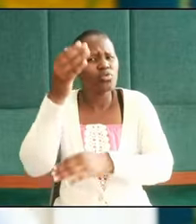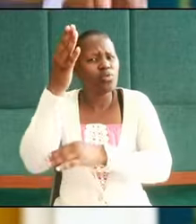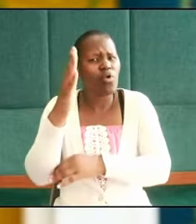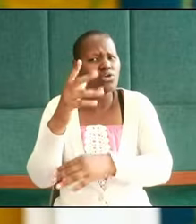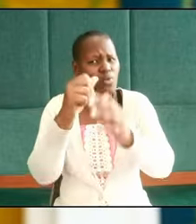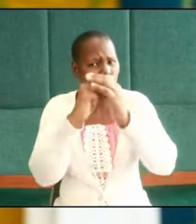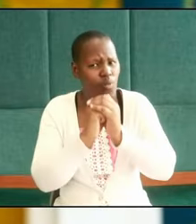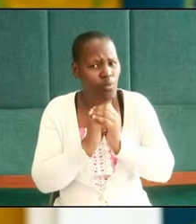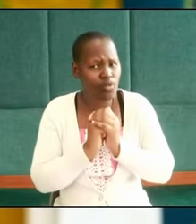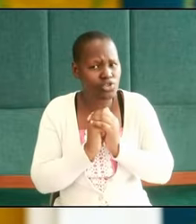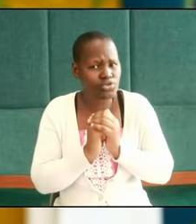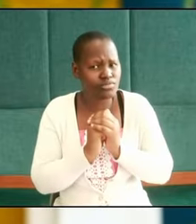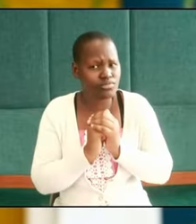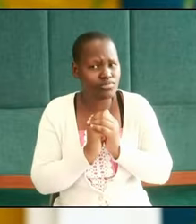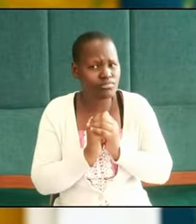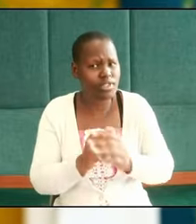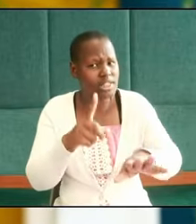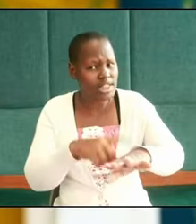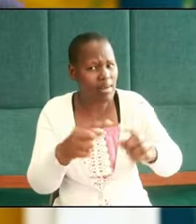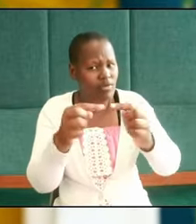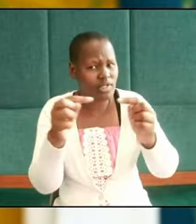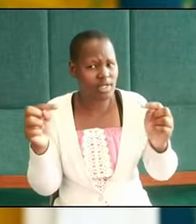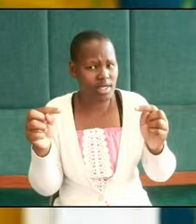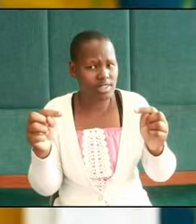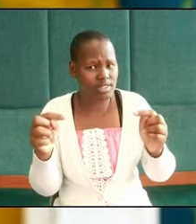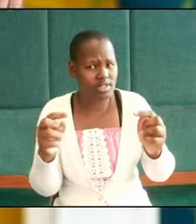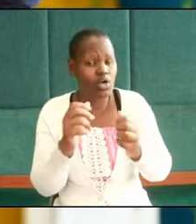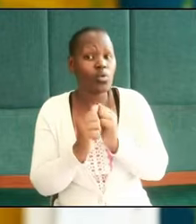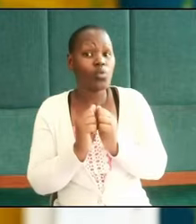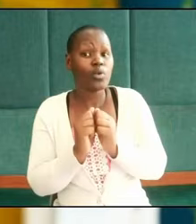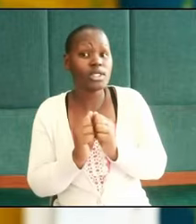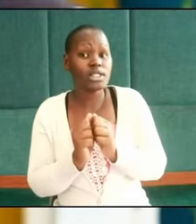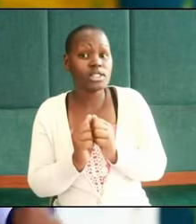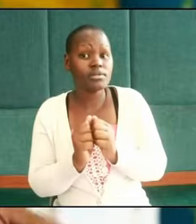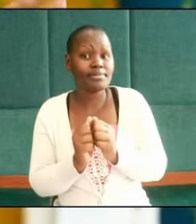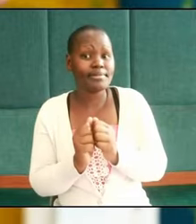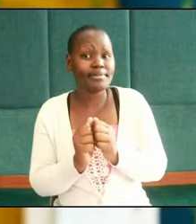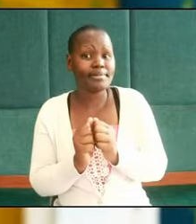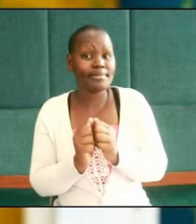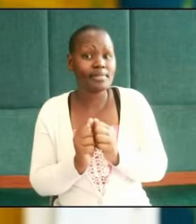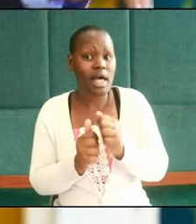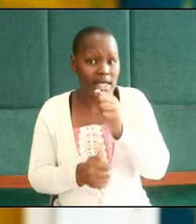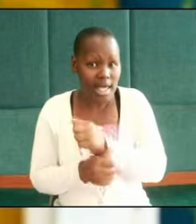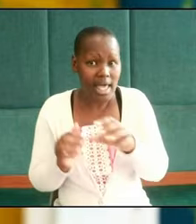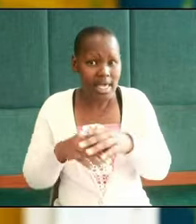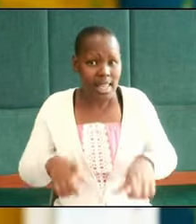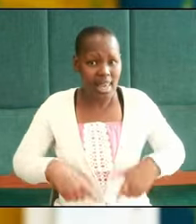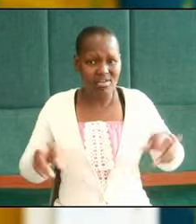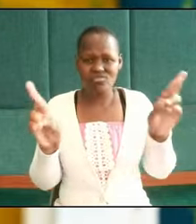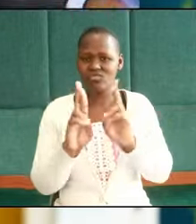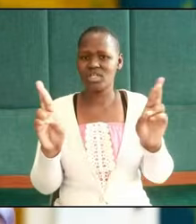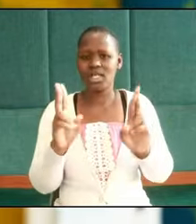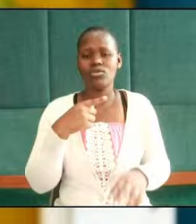worshipped even in moment of crisis that endangered their life they were ready to be